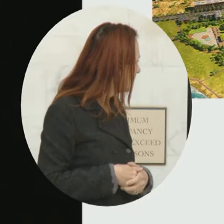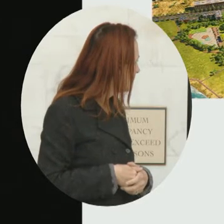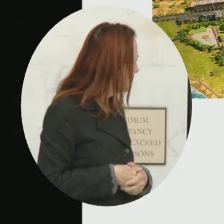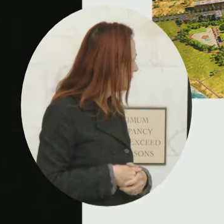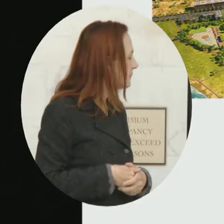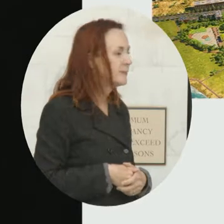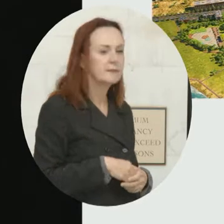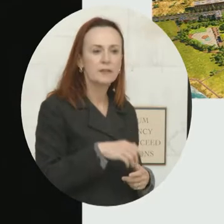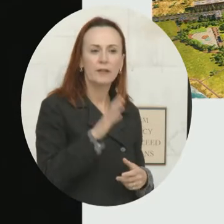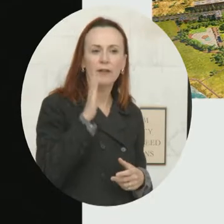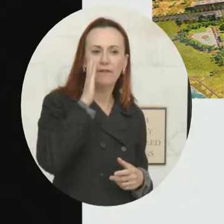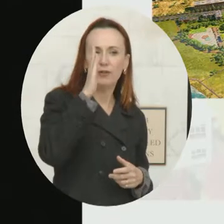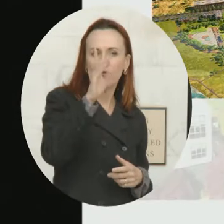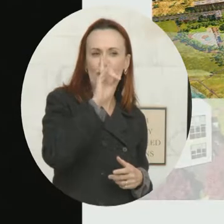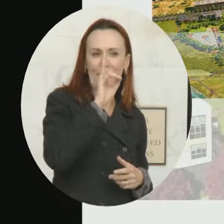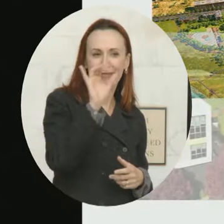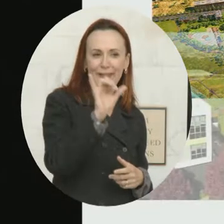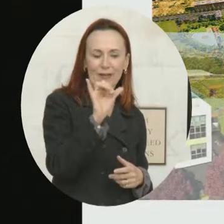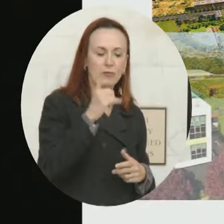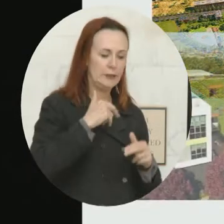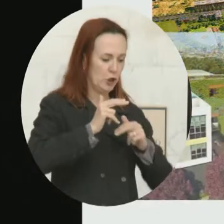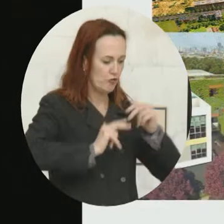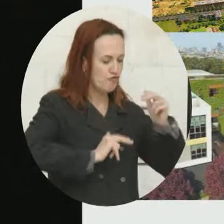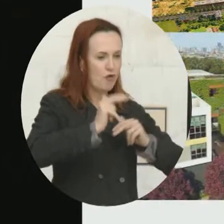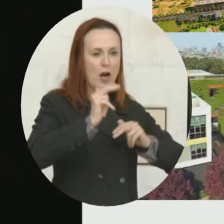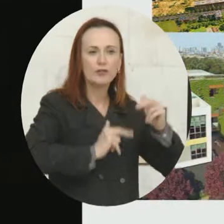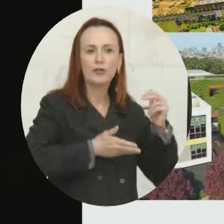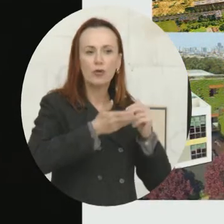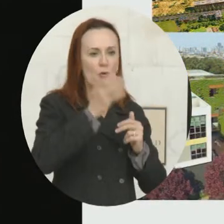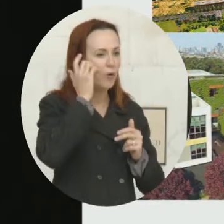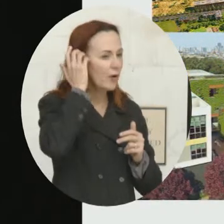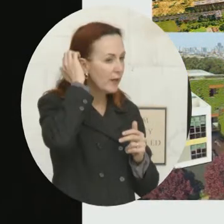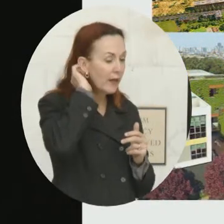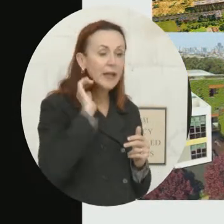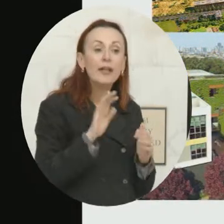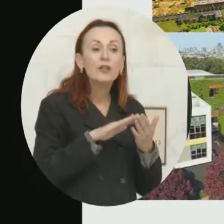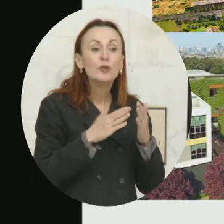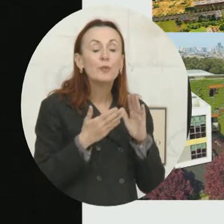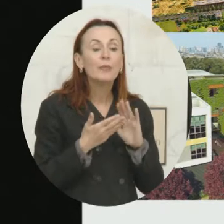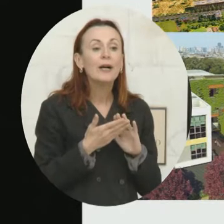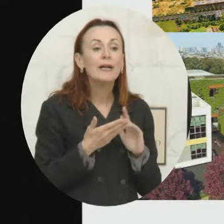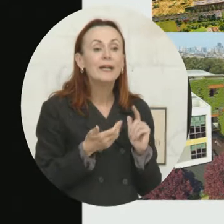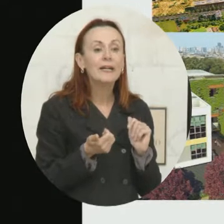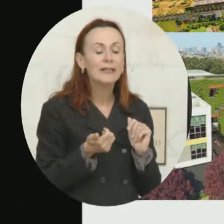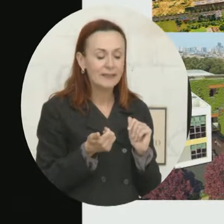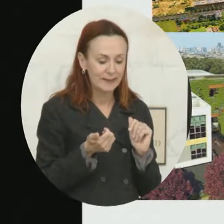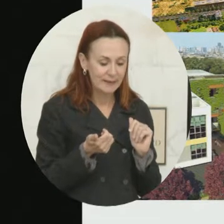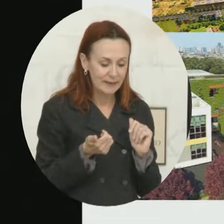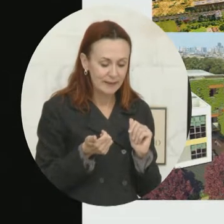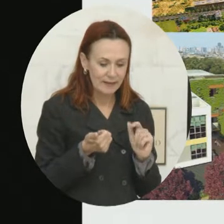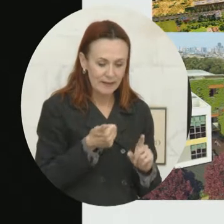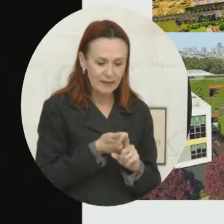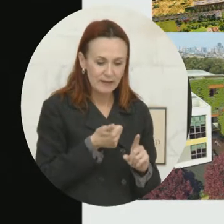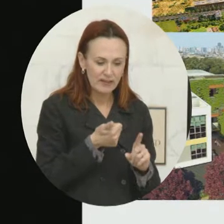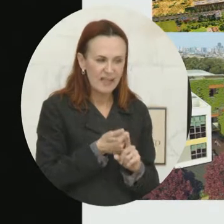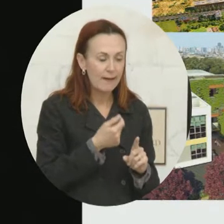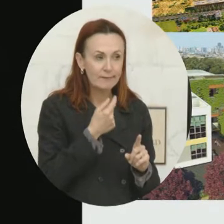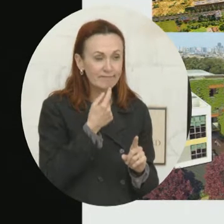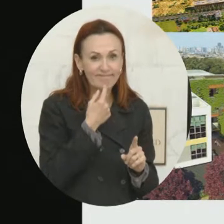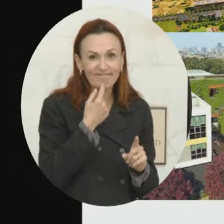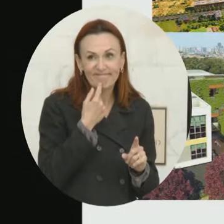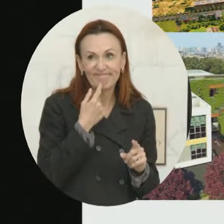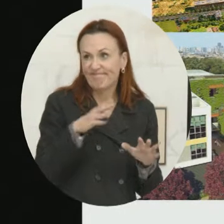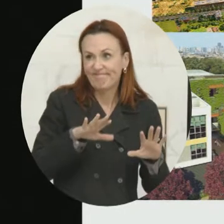Look at the future now. We got construction going on down there. The community stood up and said we weren't going to have it anymore.